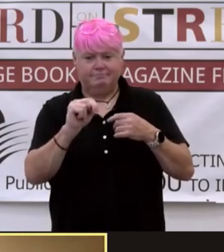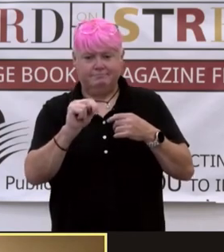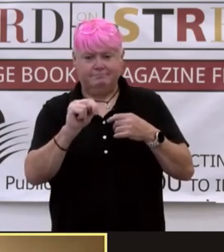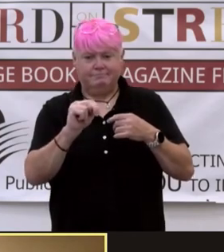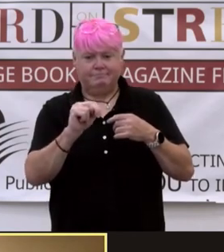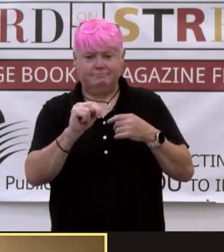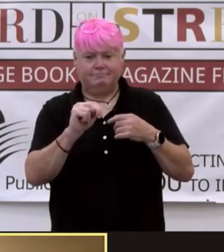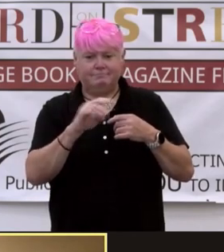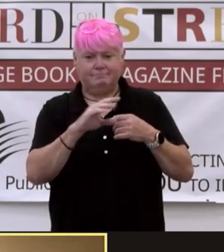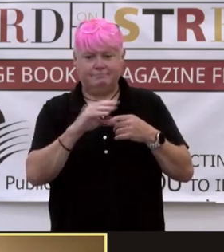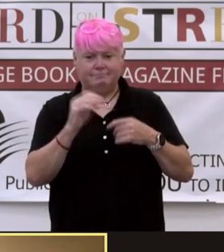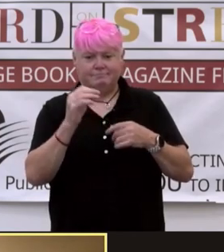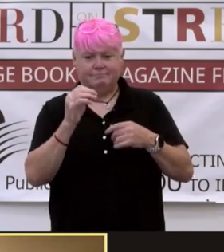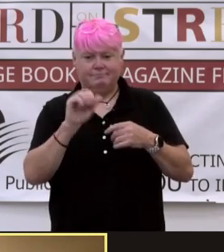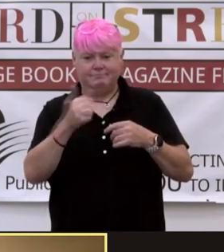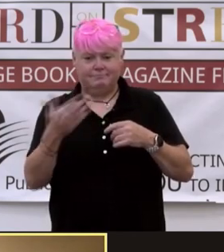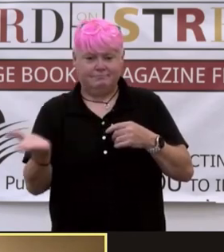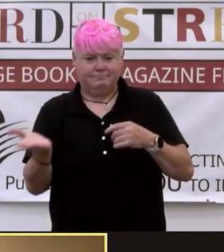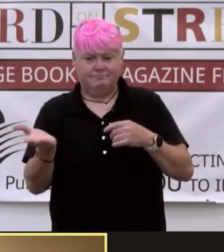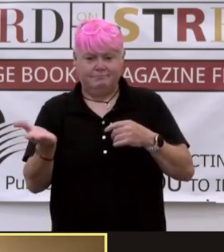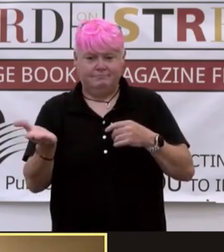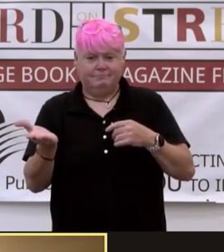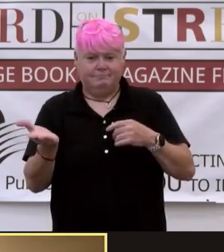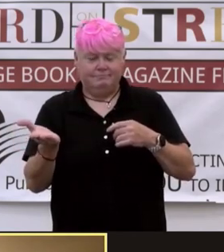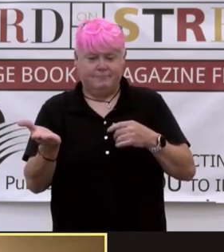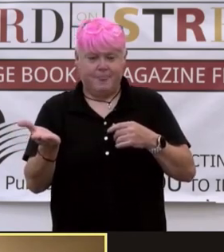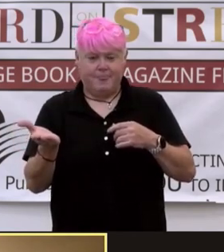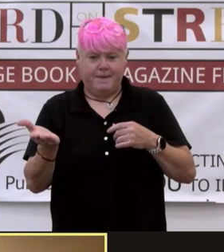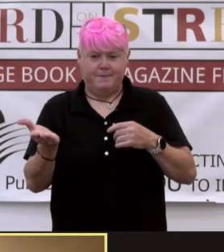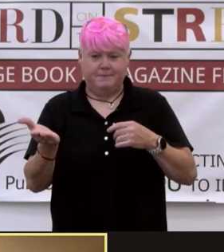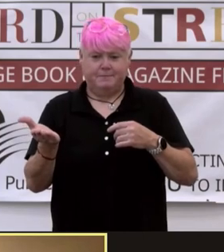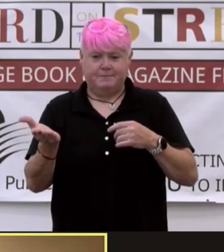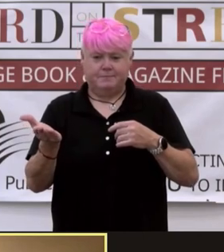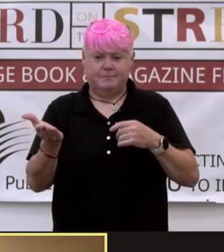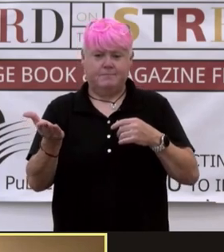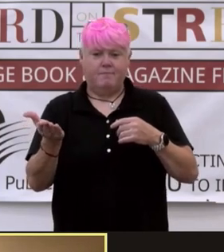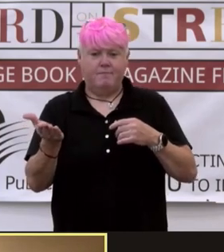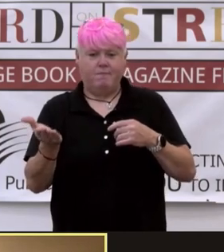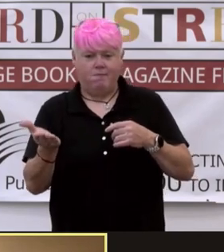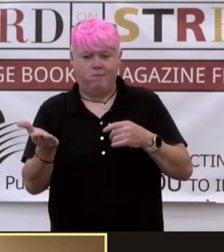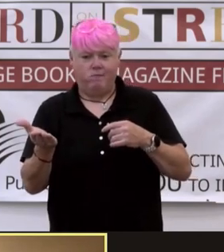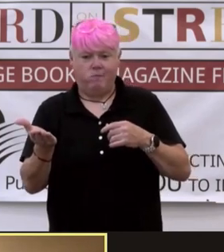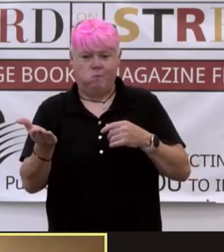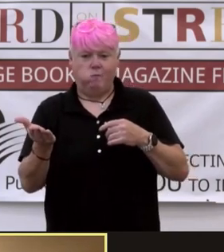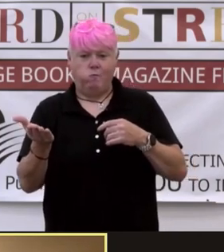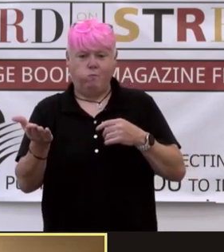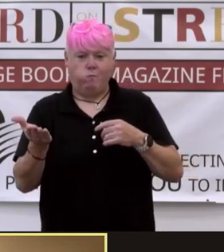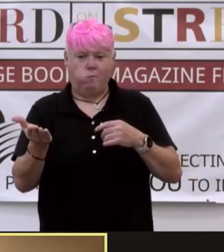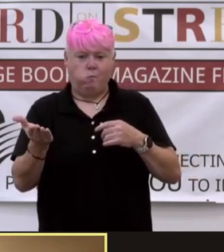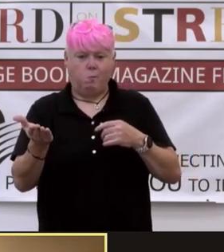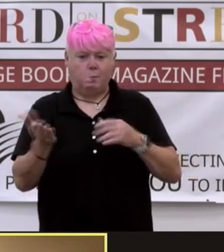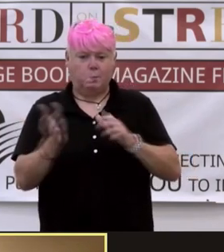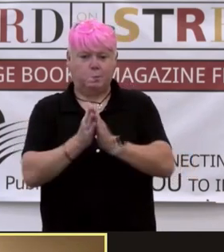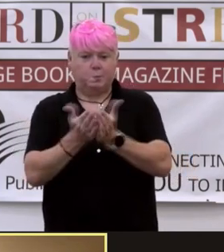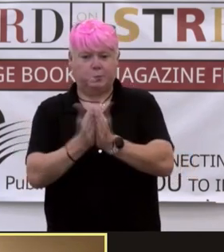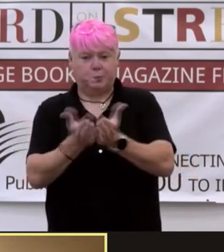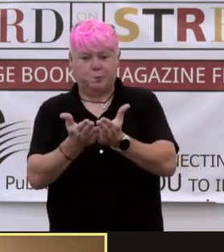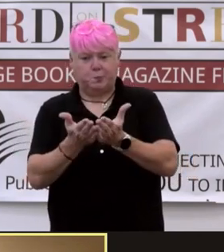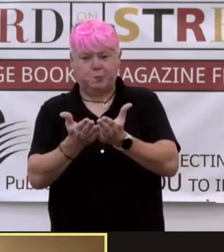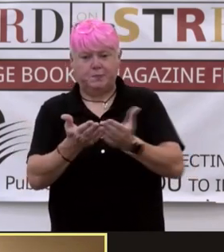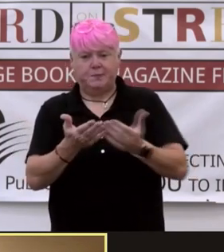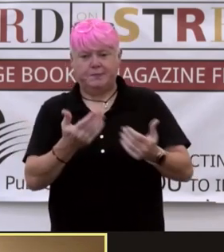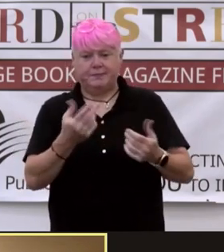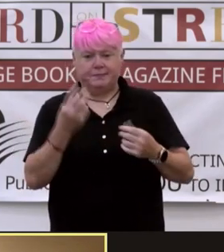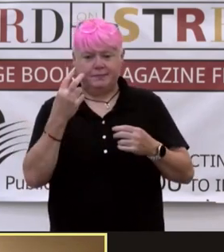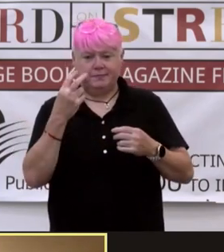And anything by, what's, wait, this book that I am really looking forward to. Oh,